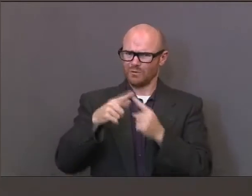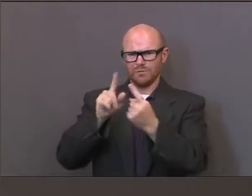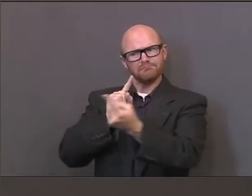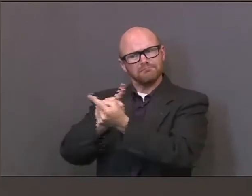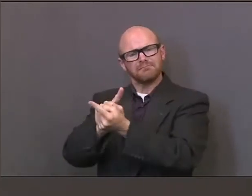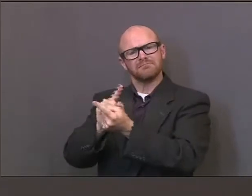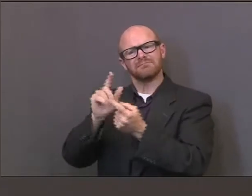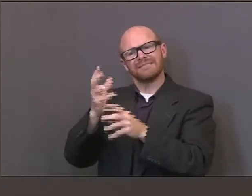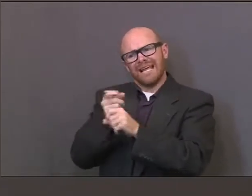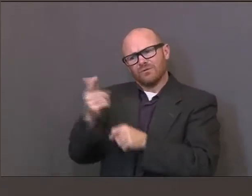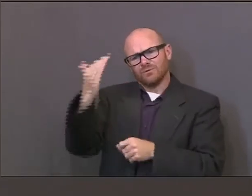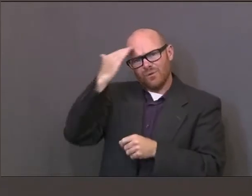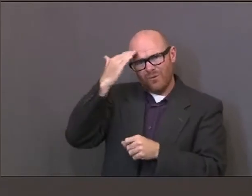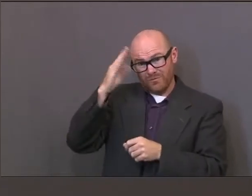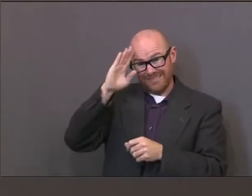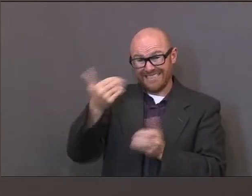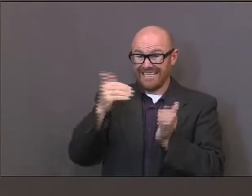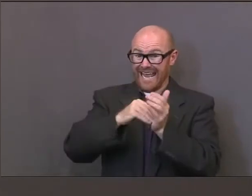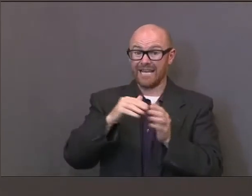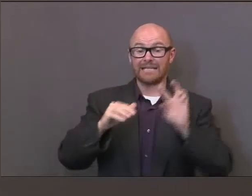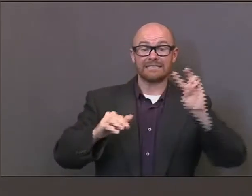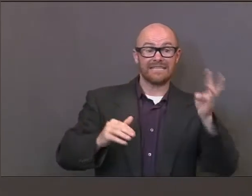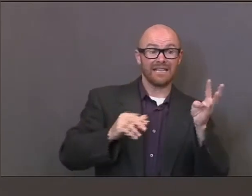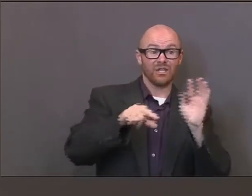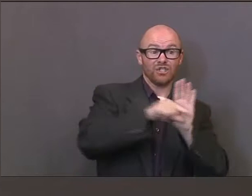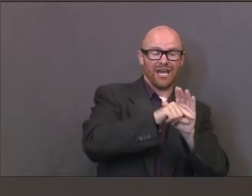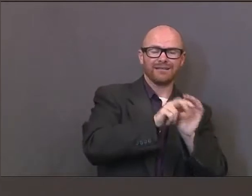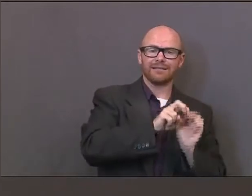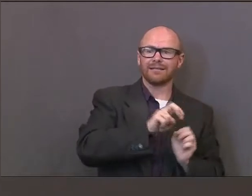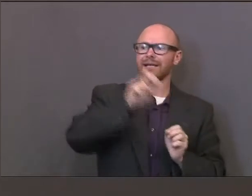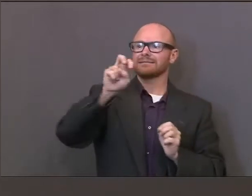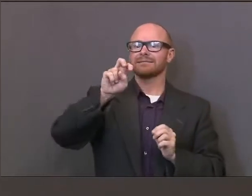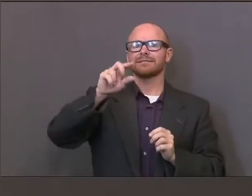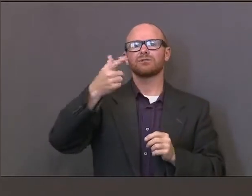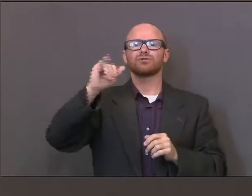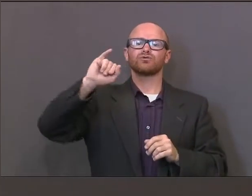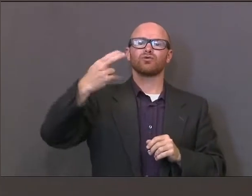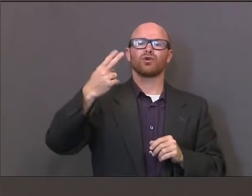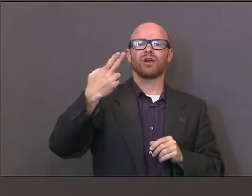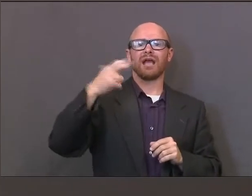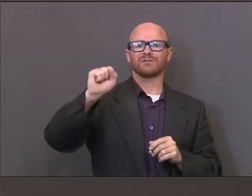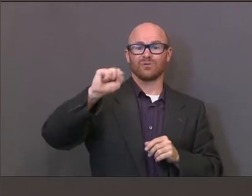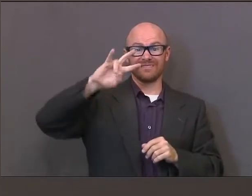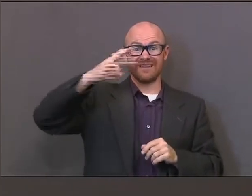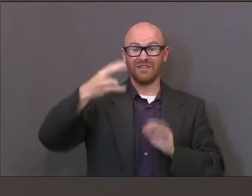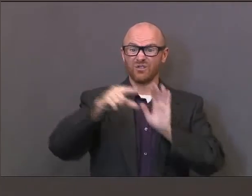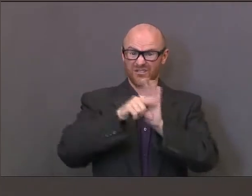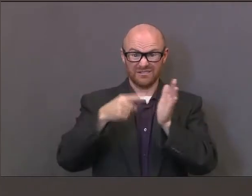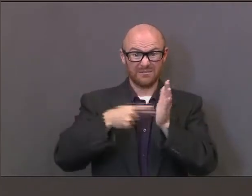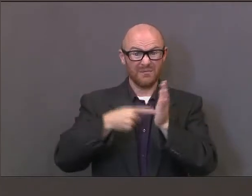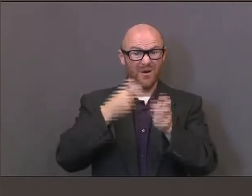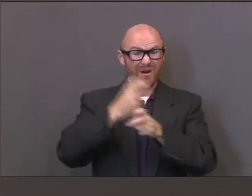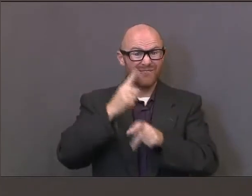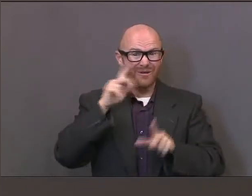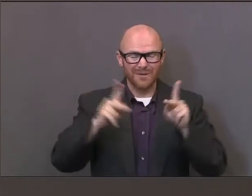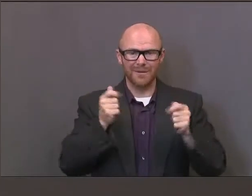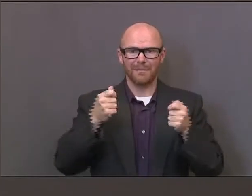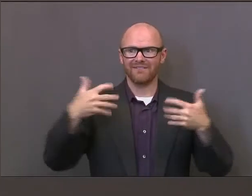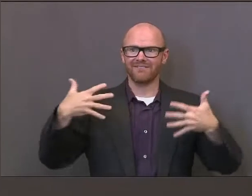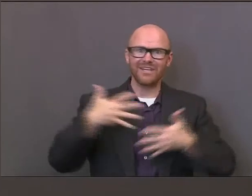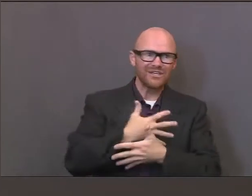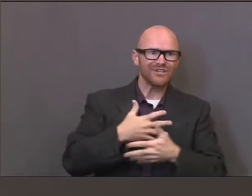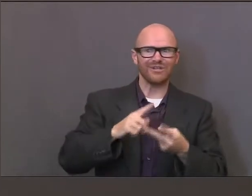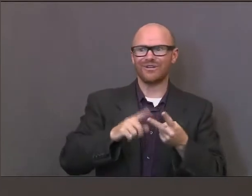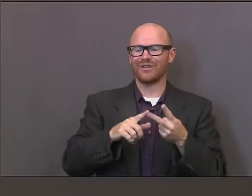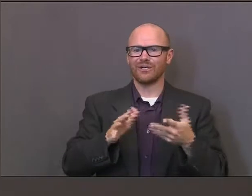them make that transition to junior high. As you can imagine, transitioning to junior high is very difficult. And we appreciate so much teachers